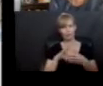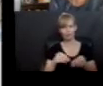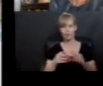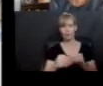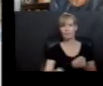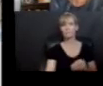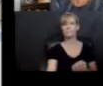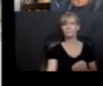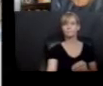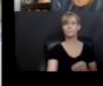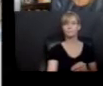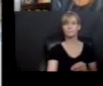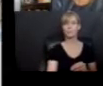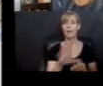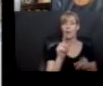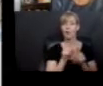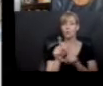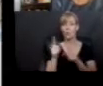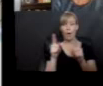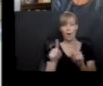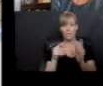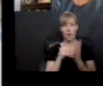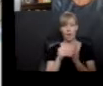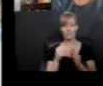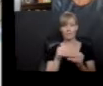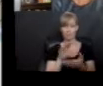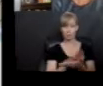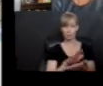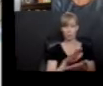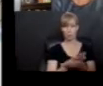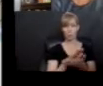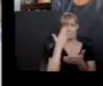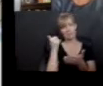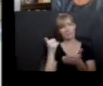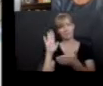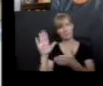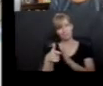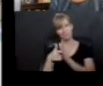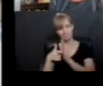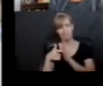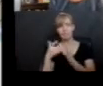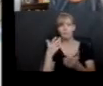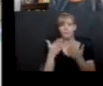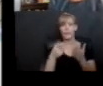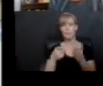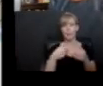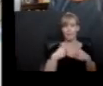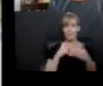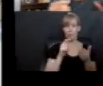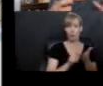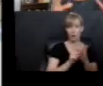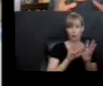the other thing that I think happens a lot at school, because of the way we need to teach things is that you might have writer's workshop, and you might have